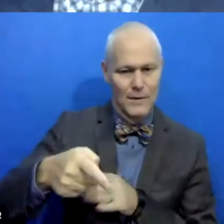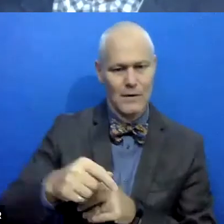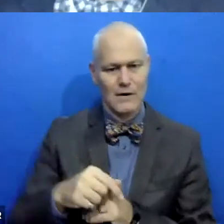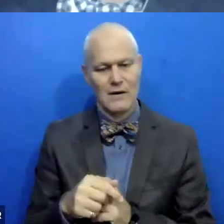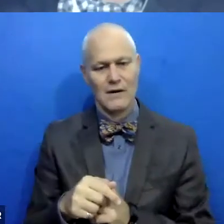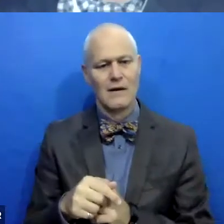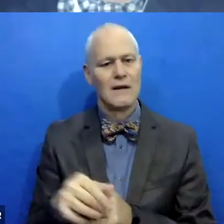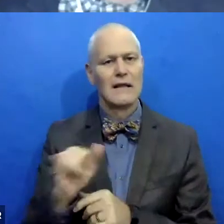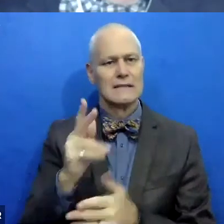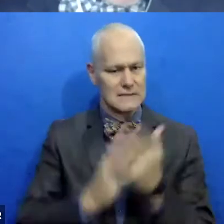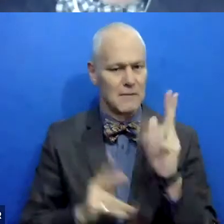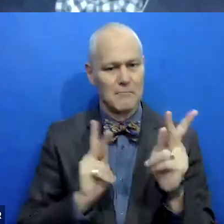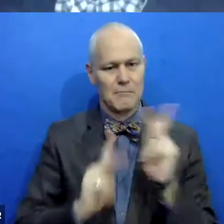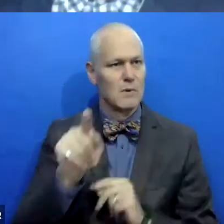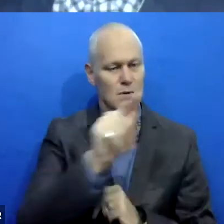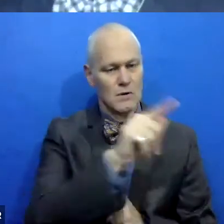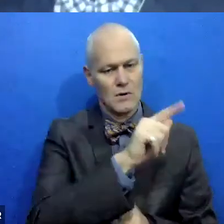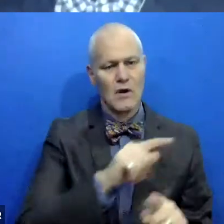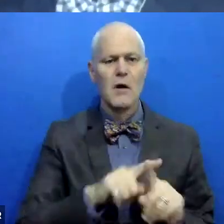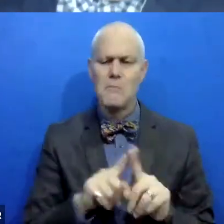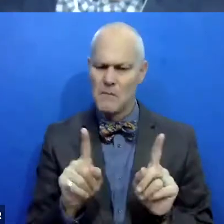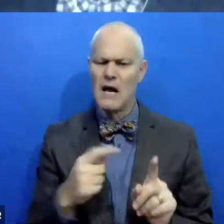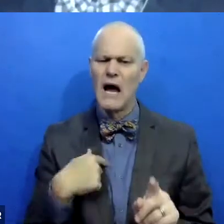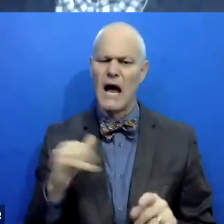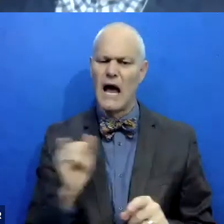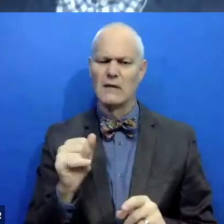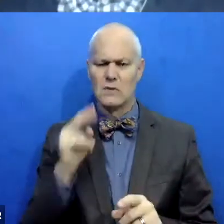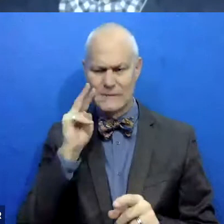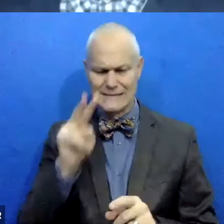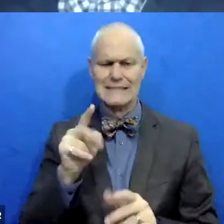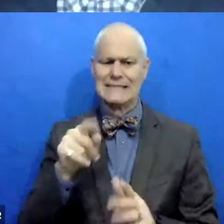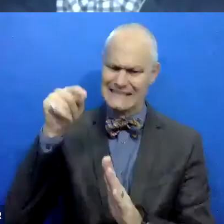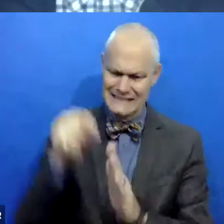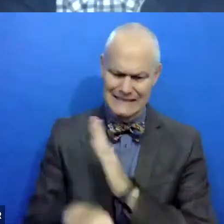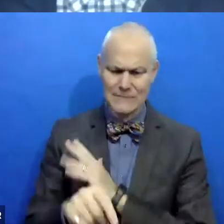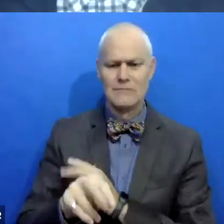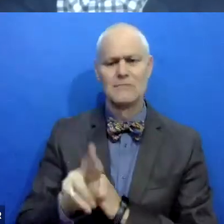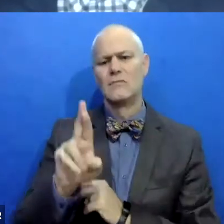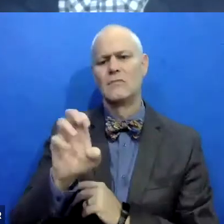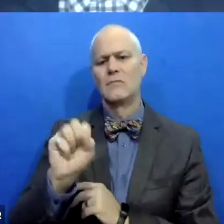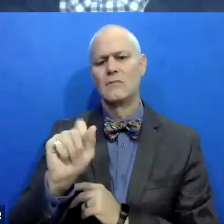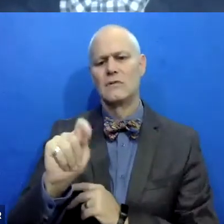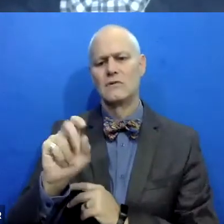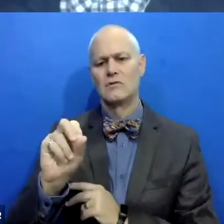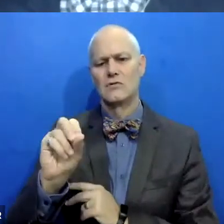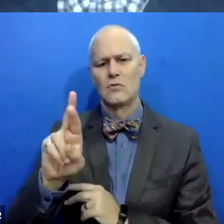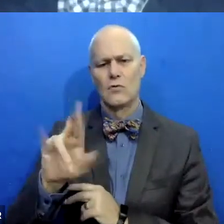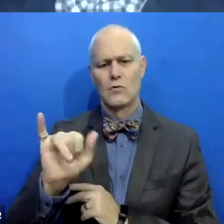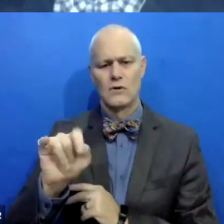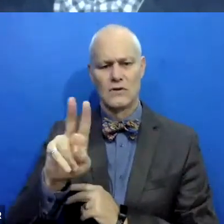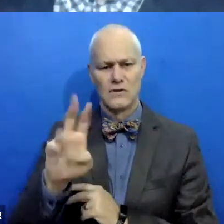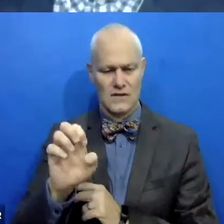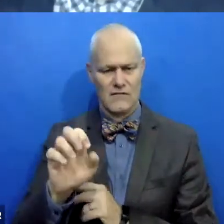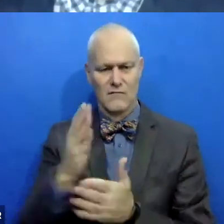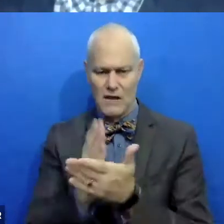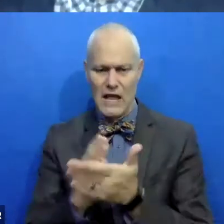some people do. But I also see deep restorative aspects in critical dialogue among men